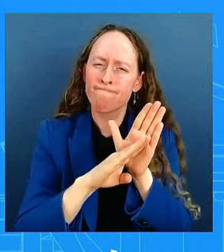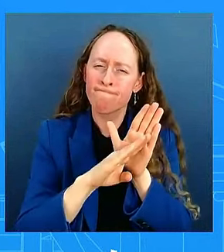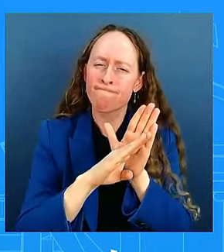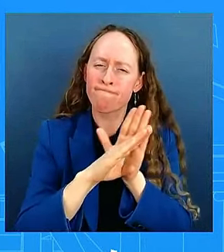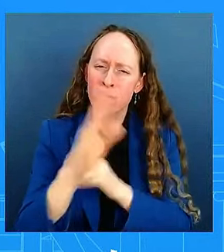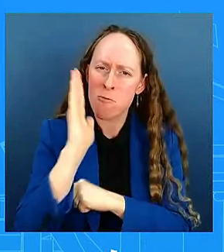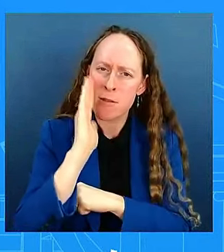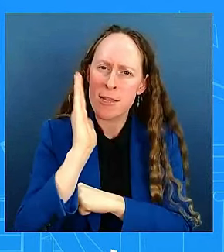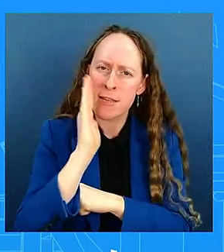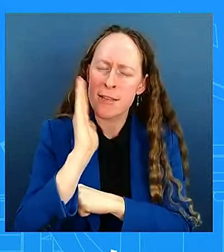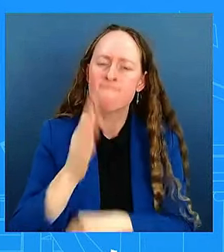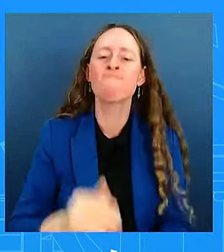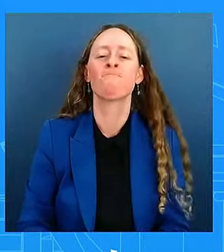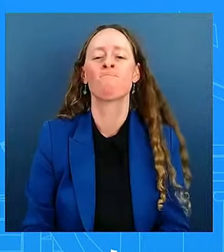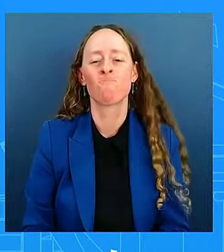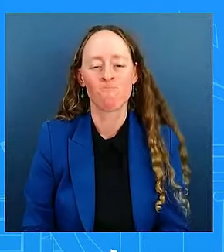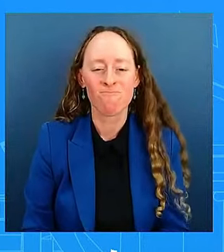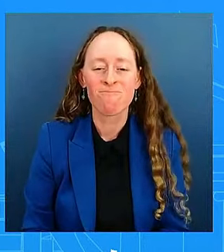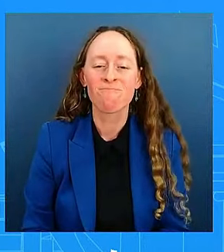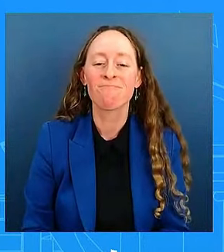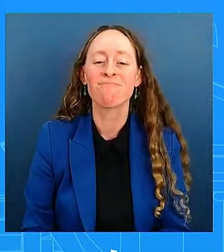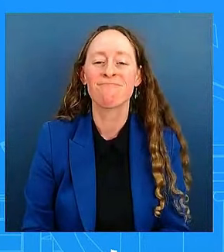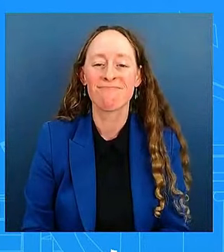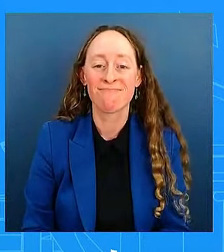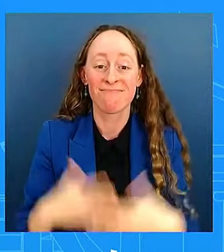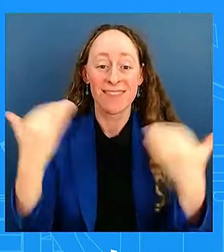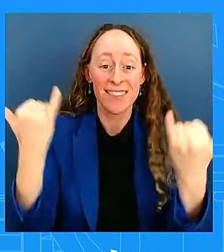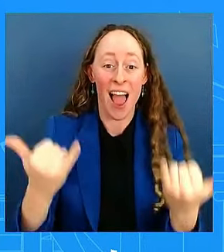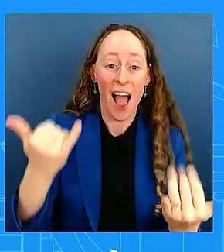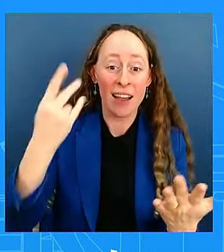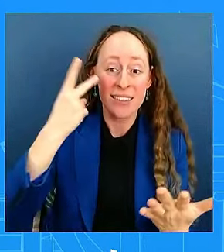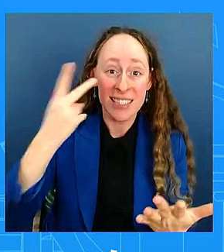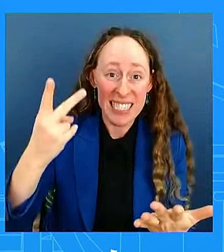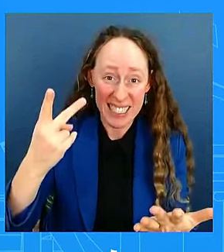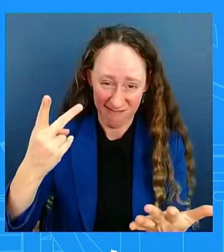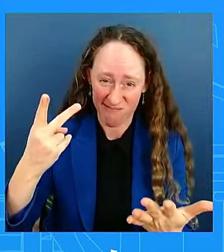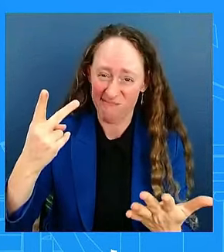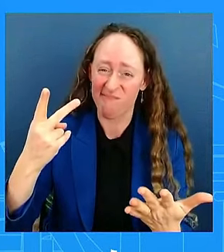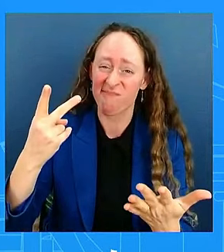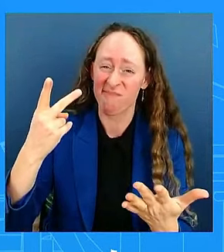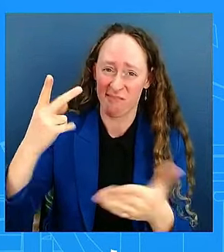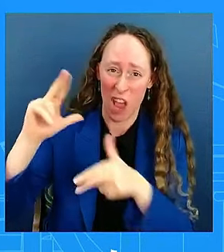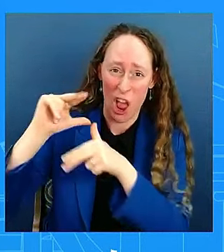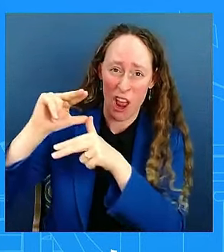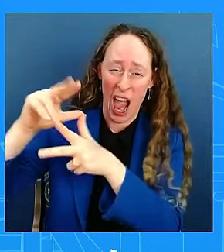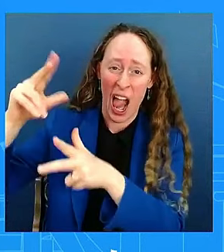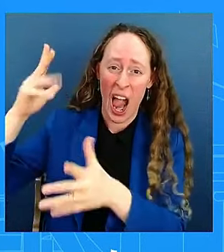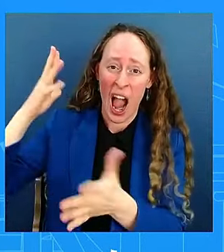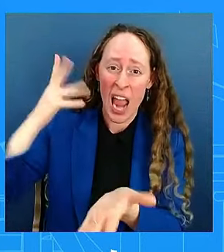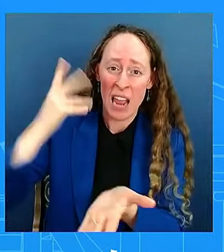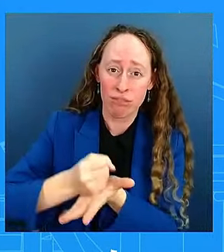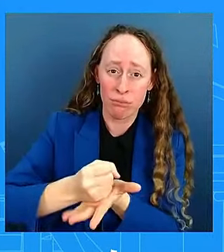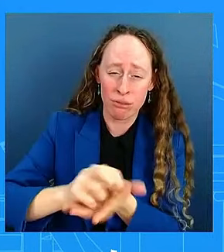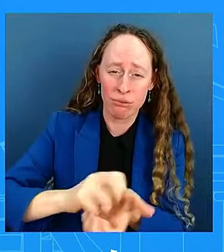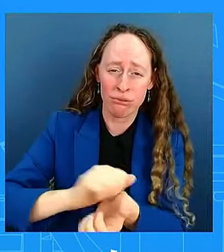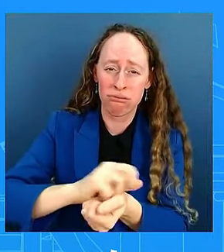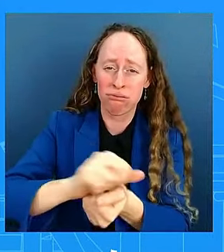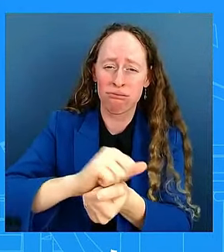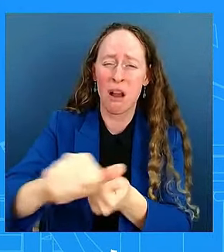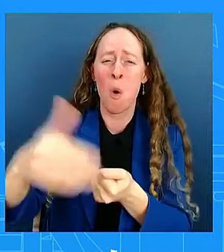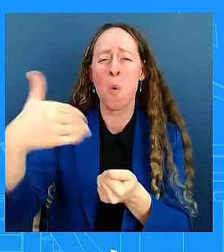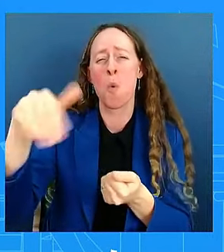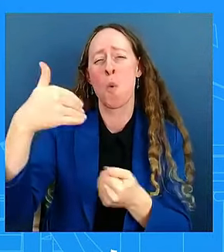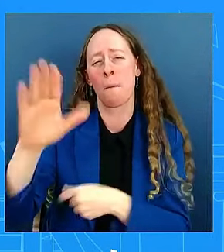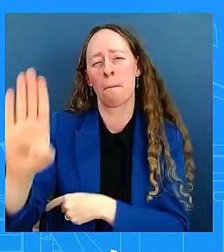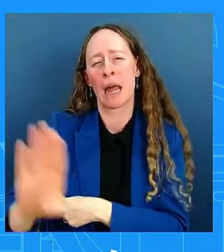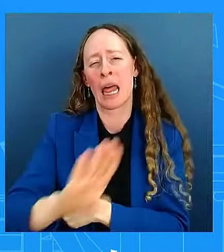cost of what this — this hurricane is going to cost. It's going to cost a lot of money. And I'm going to probably have to ask the